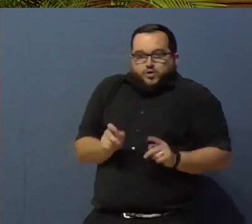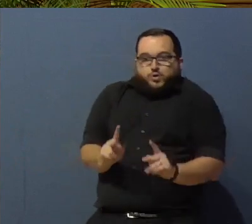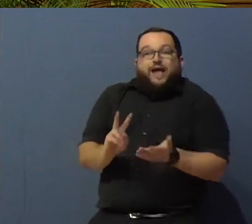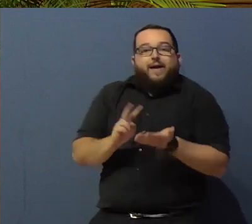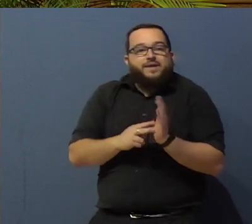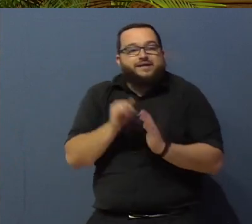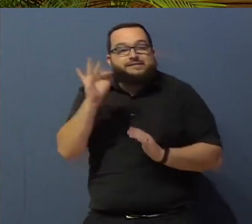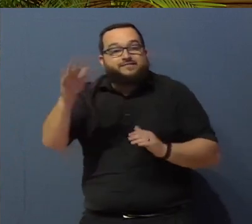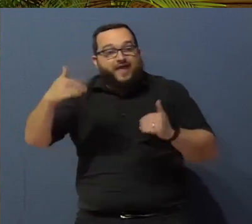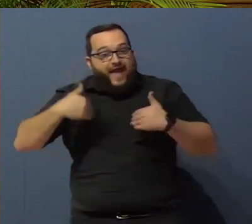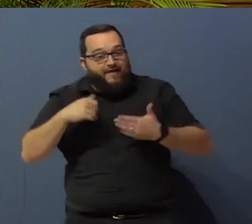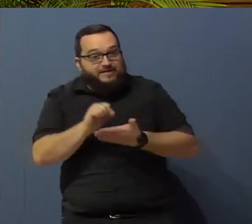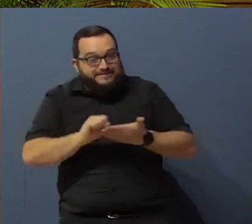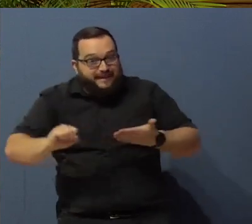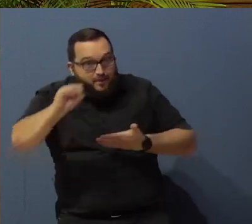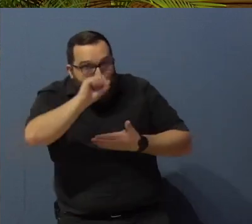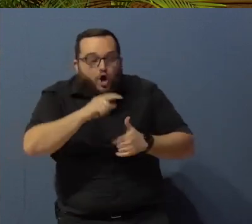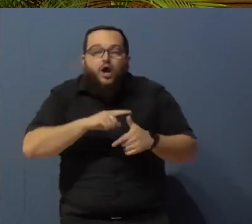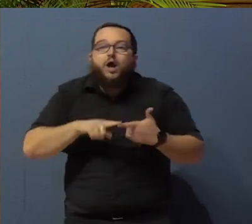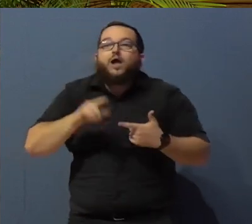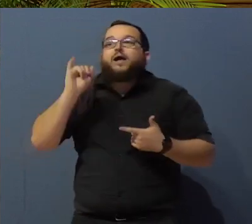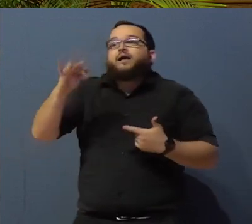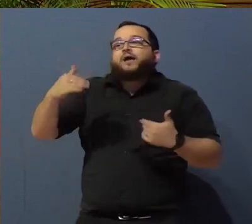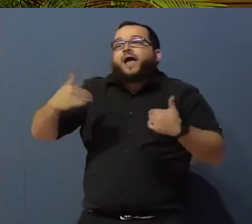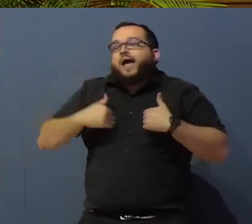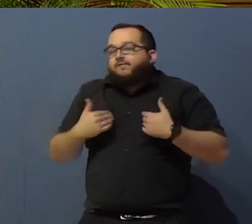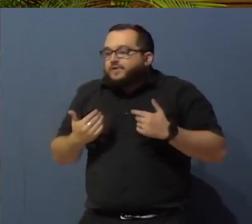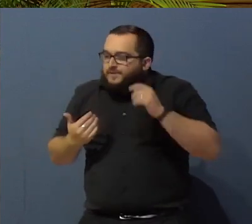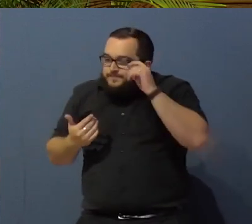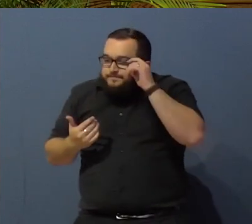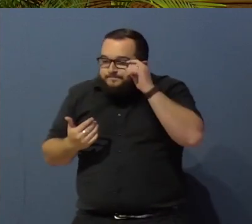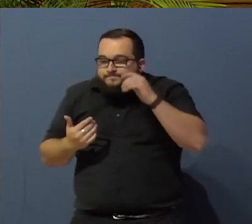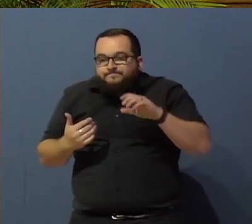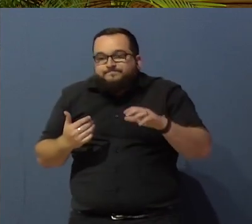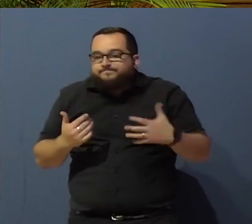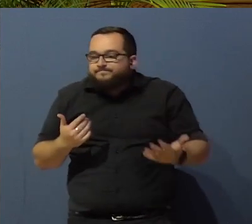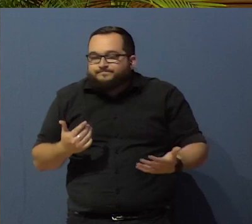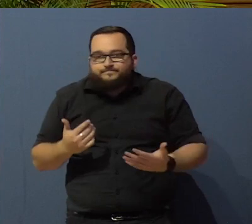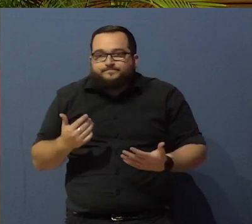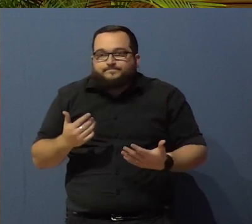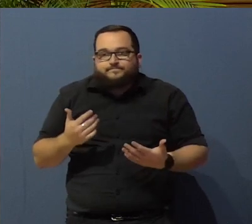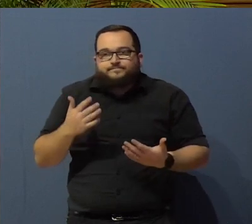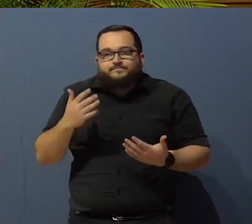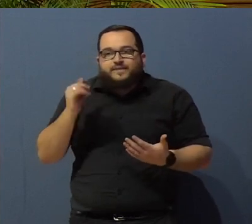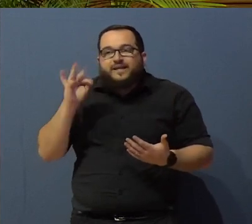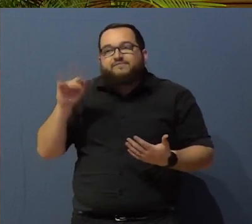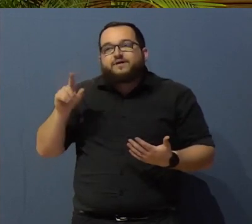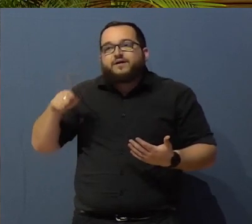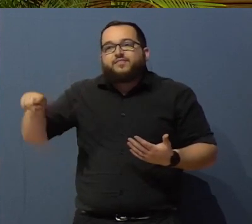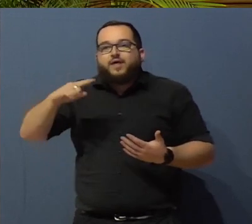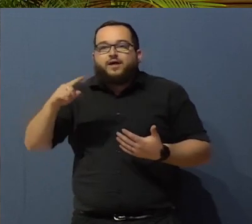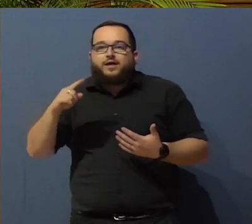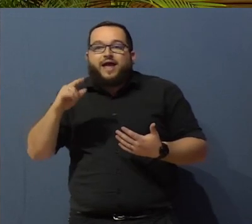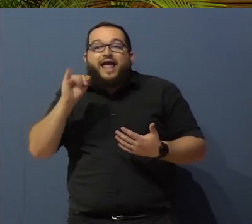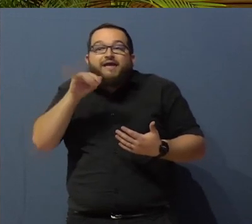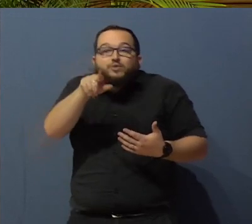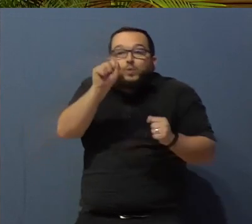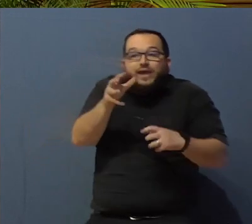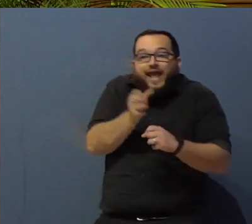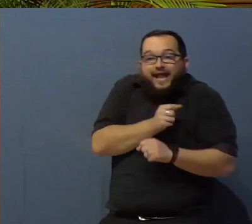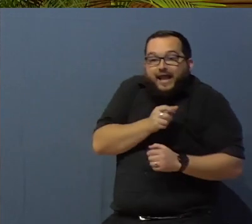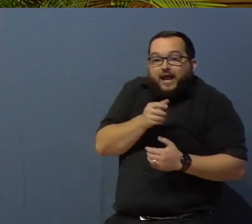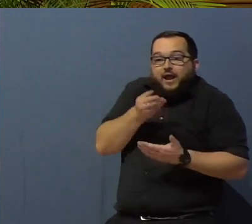if they're having a seminar, if they're being able to get paid for your